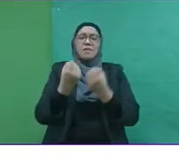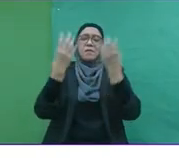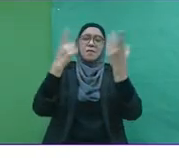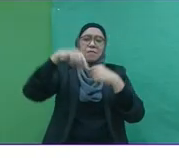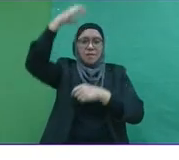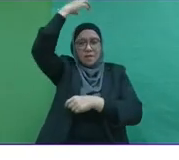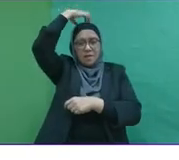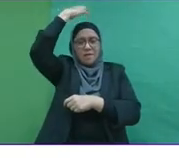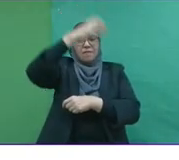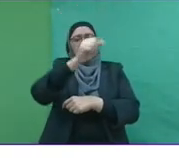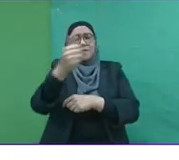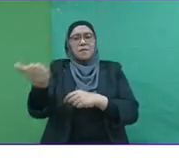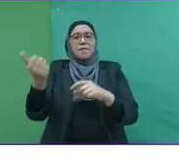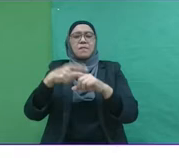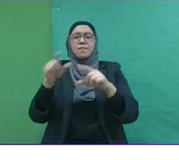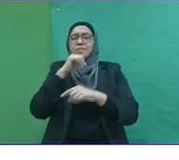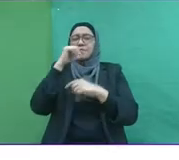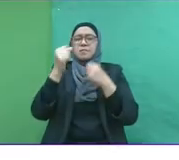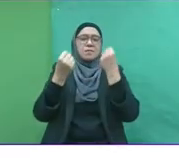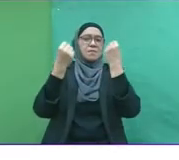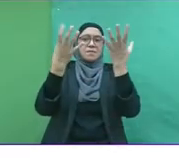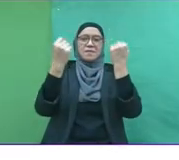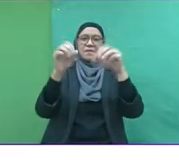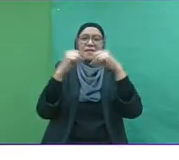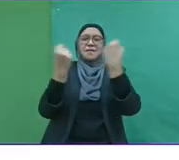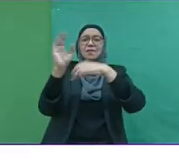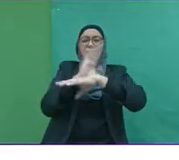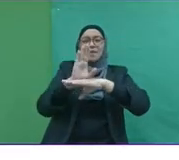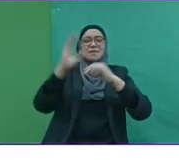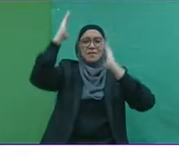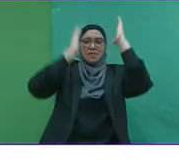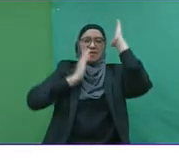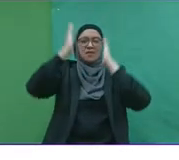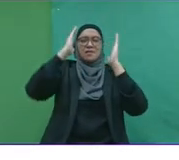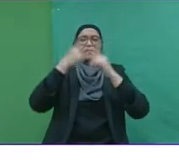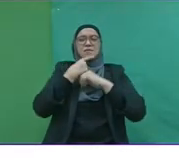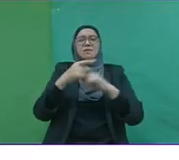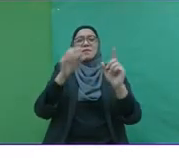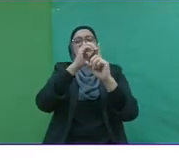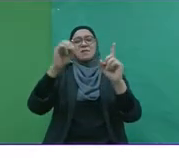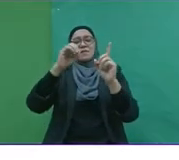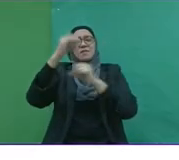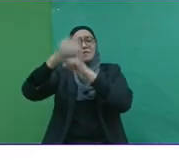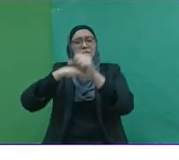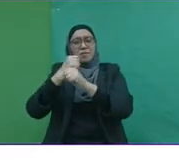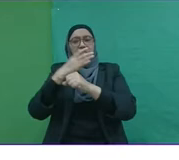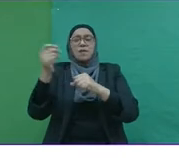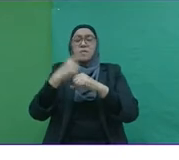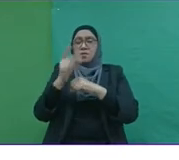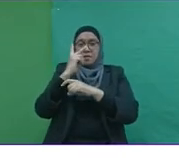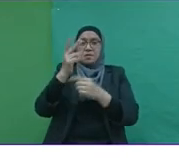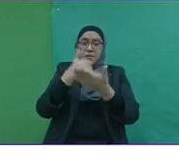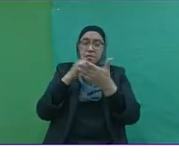-old company. And not many Malaysian companies have a hundred-year-old history. We also see that in the Bajaya Group,